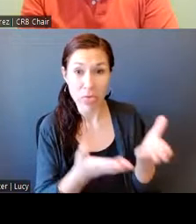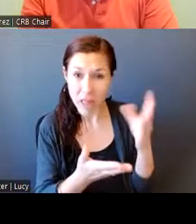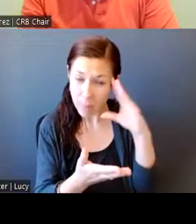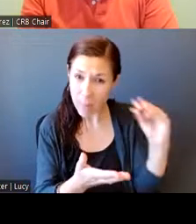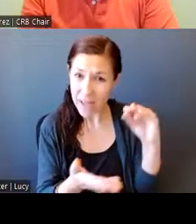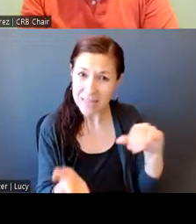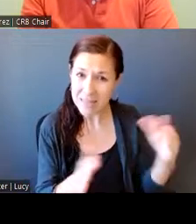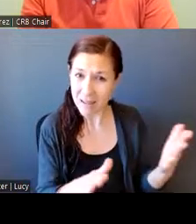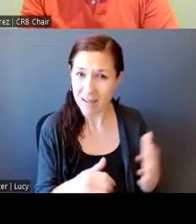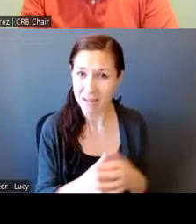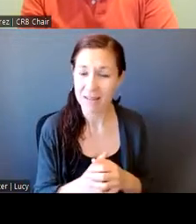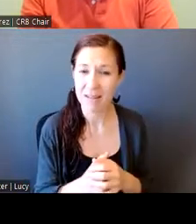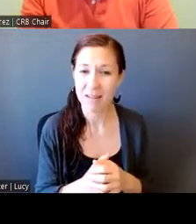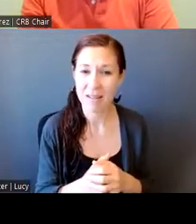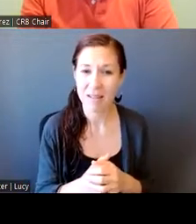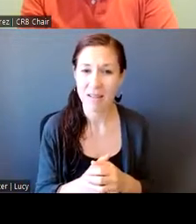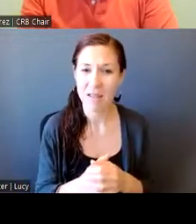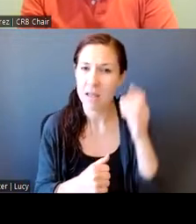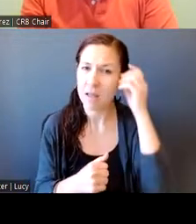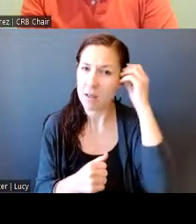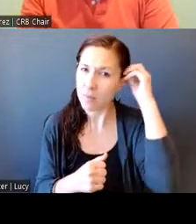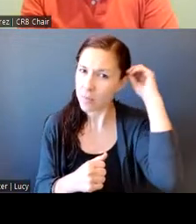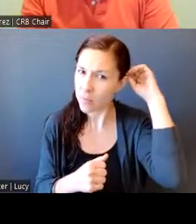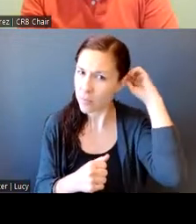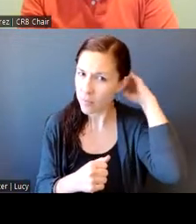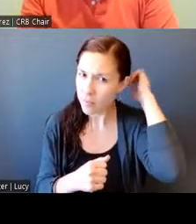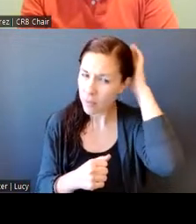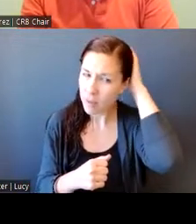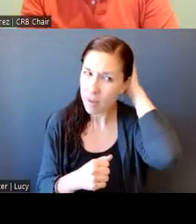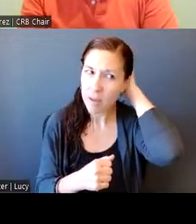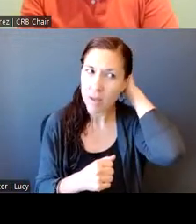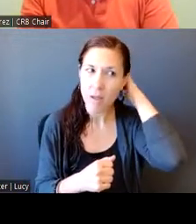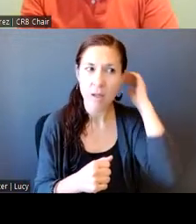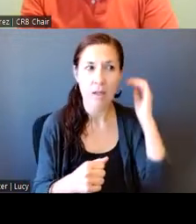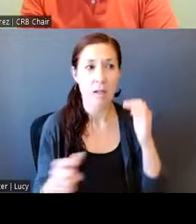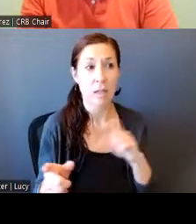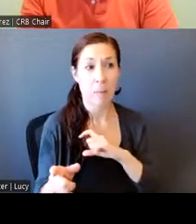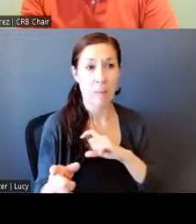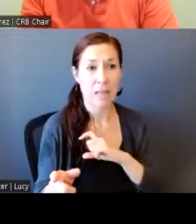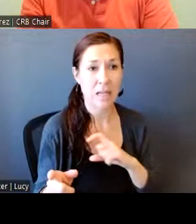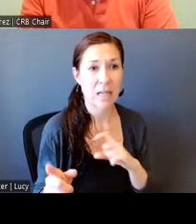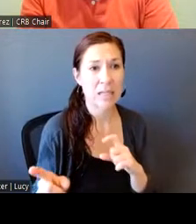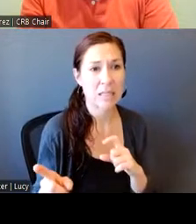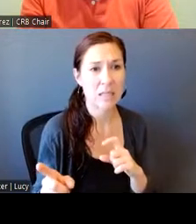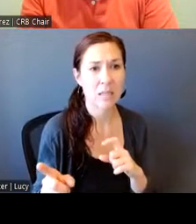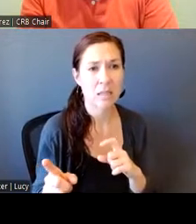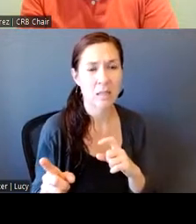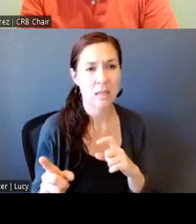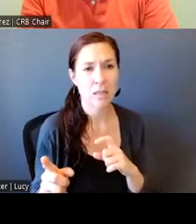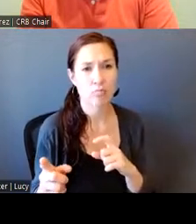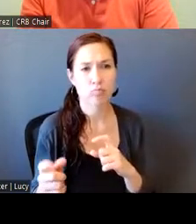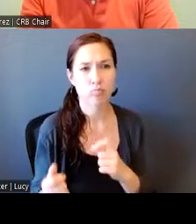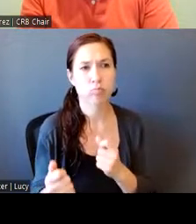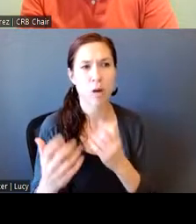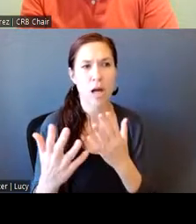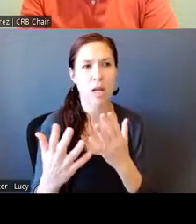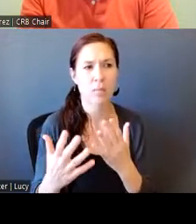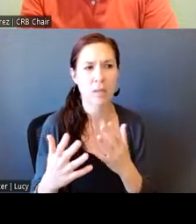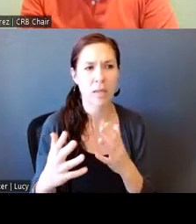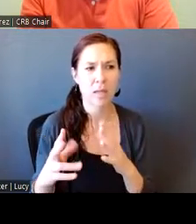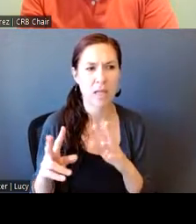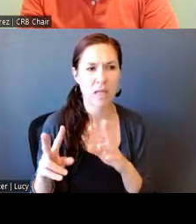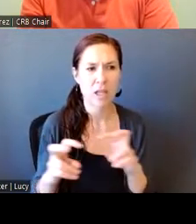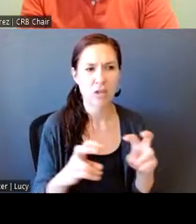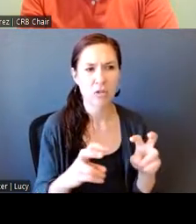they raise the kind of issues that are at the core of why we have a body such